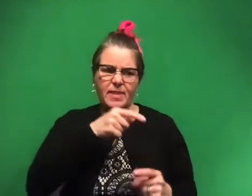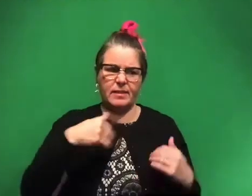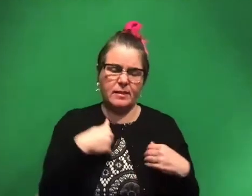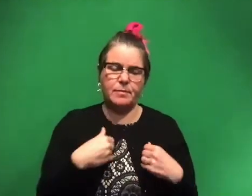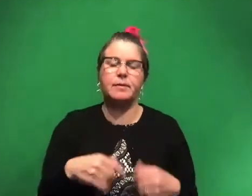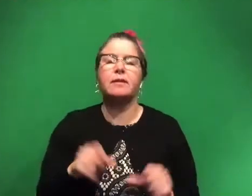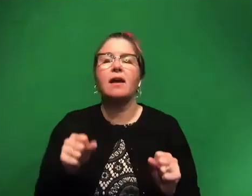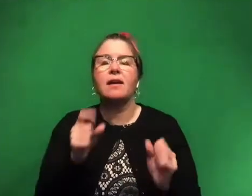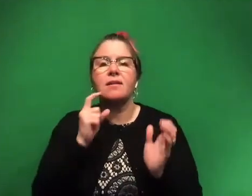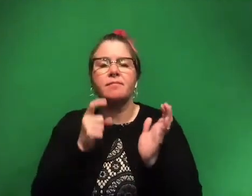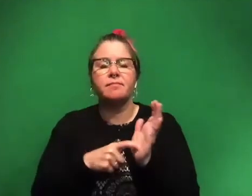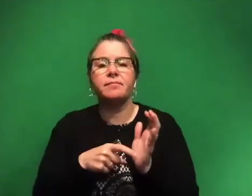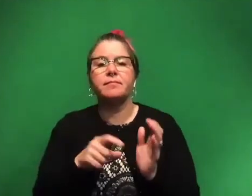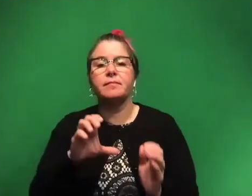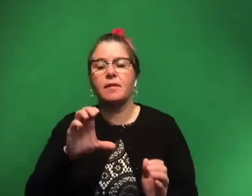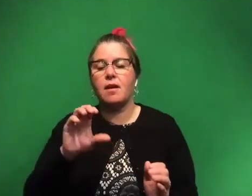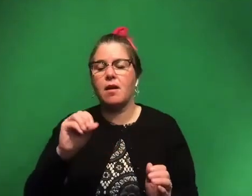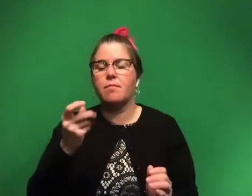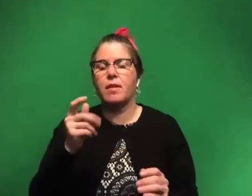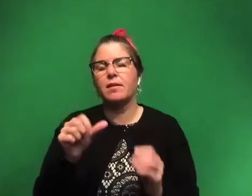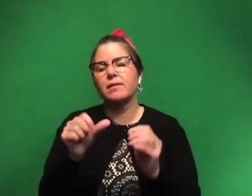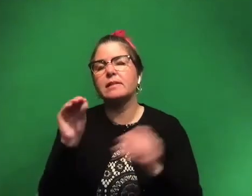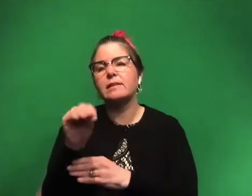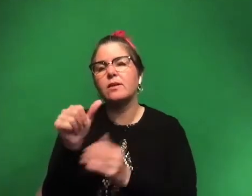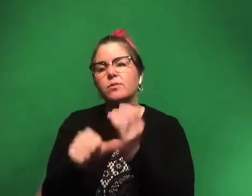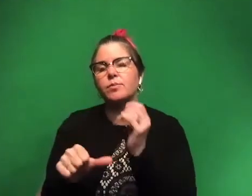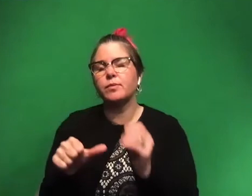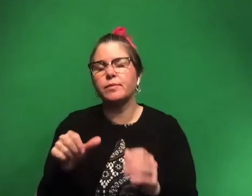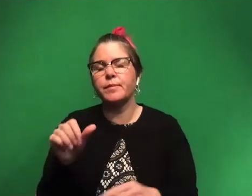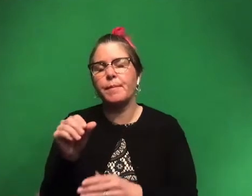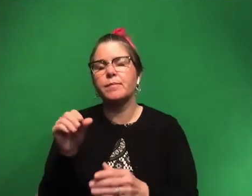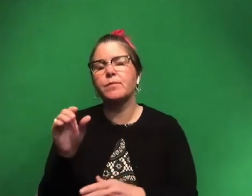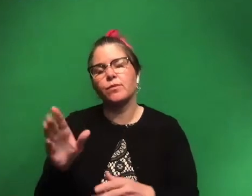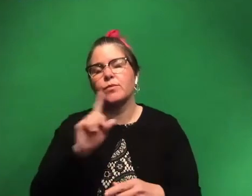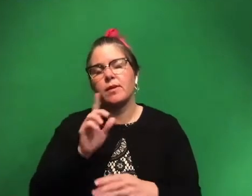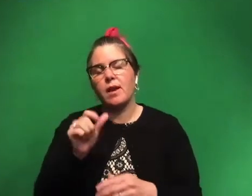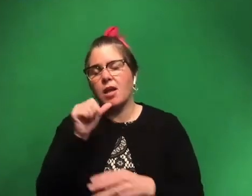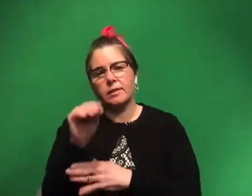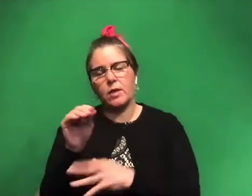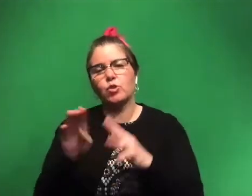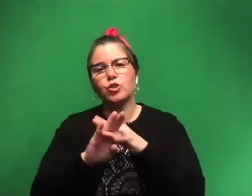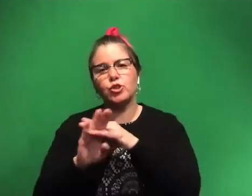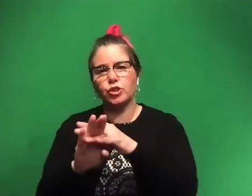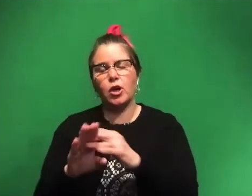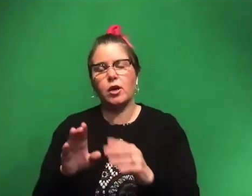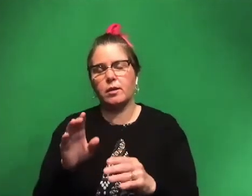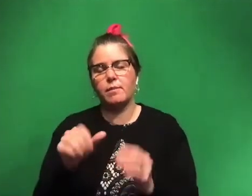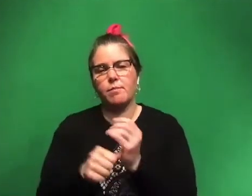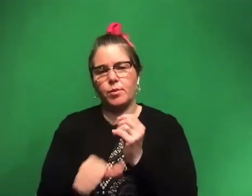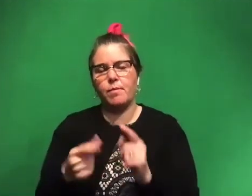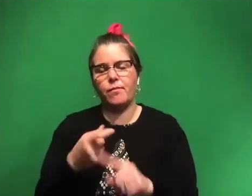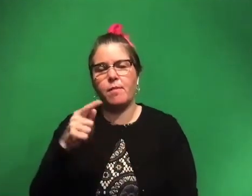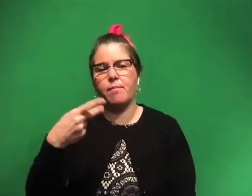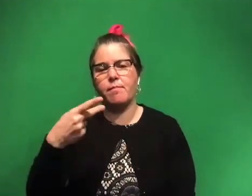I can tell you that the coprolite that I've worked on, it's not dinosaur, but it's shark poop from the Permian period in Texas. Um,